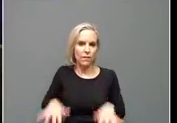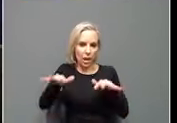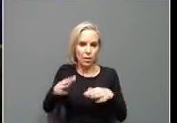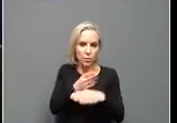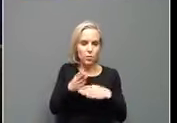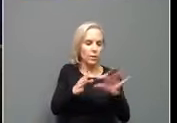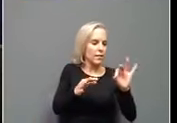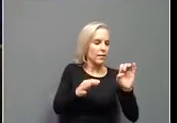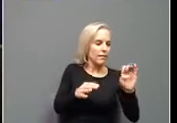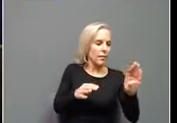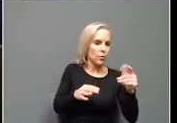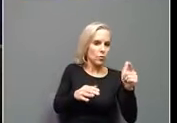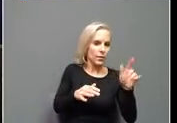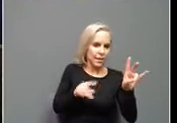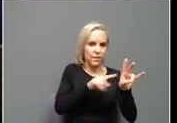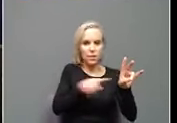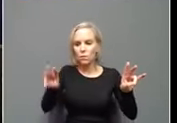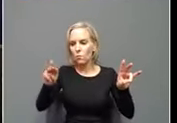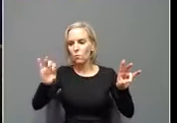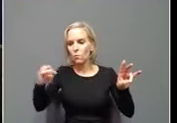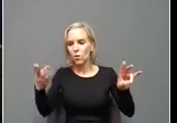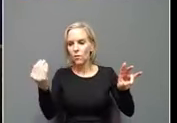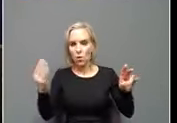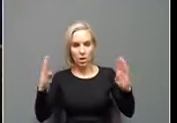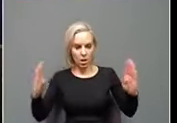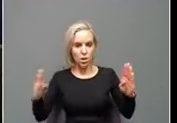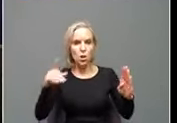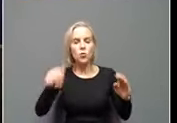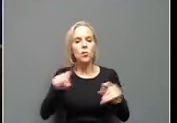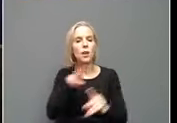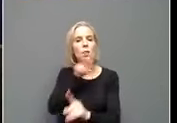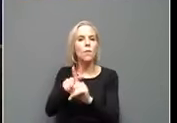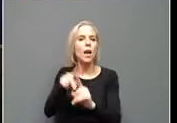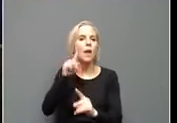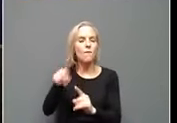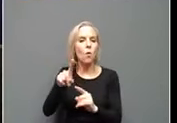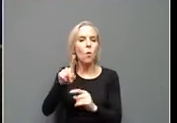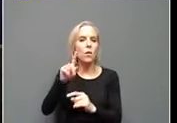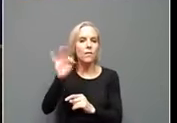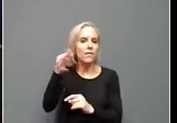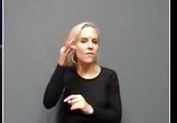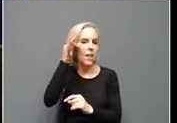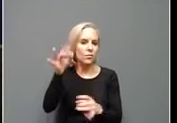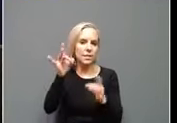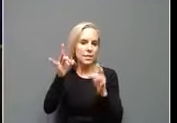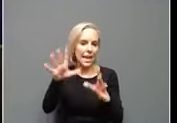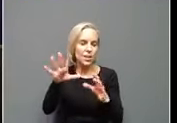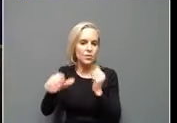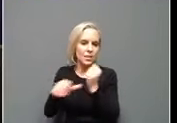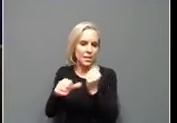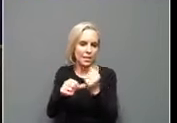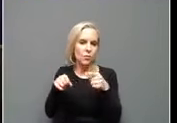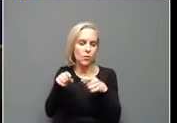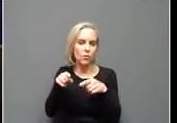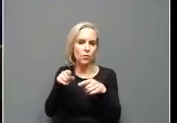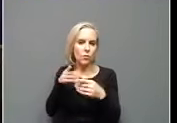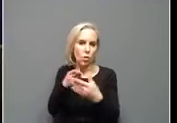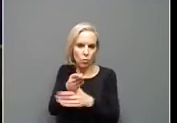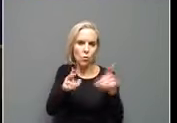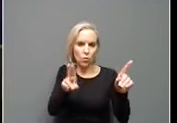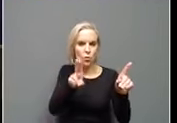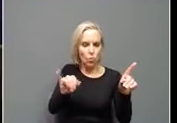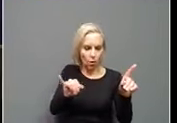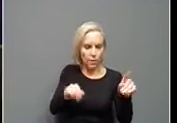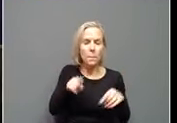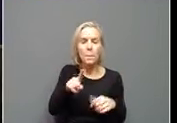March 14th, you can apply for disaster unemployment assistance through the Office of Unemployment. The first step that you need to